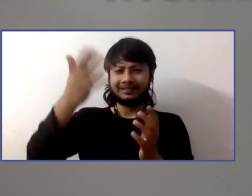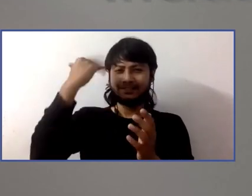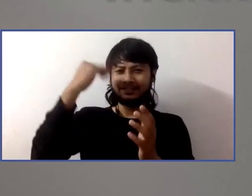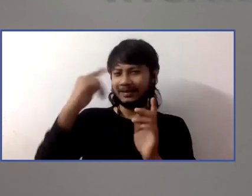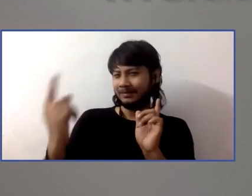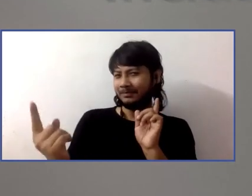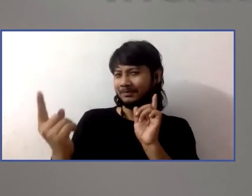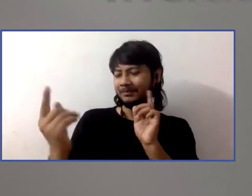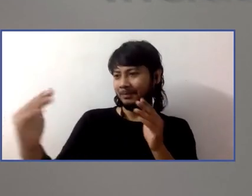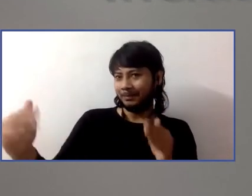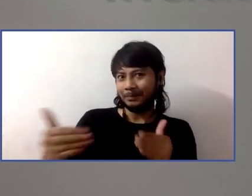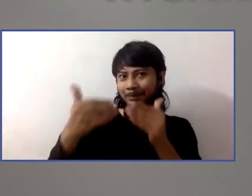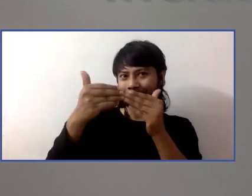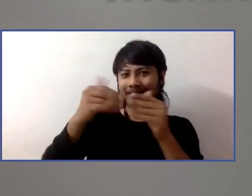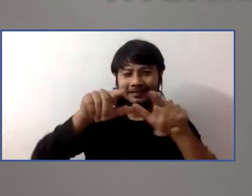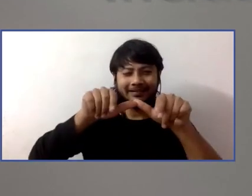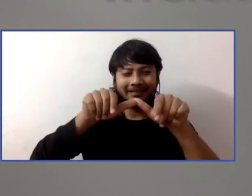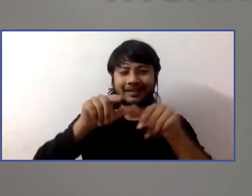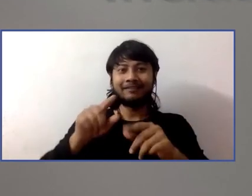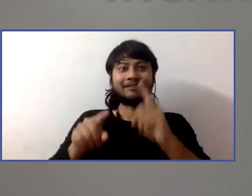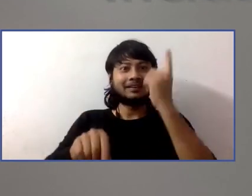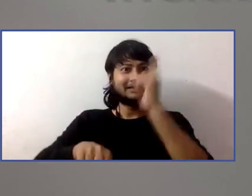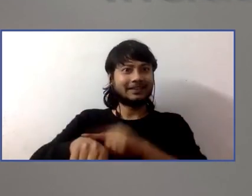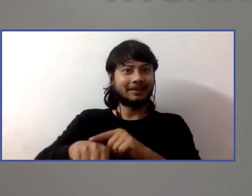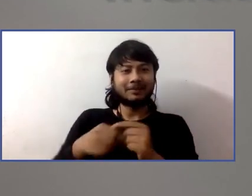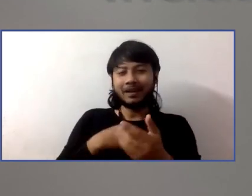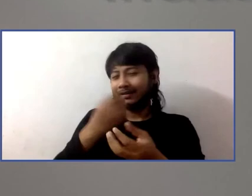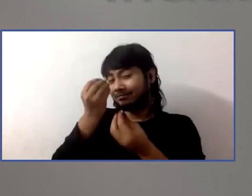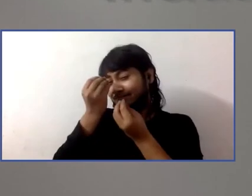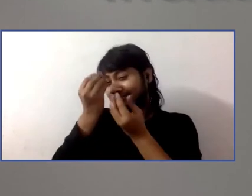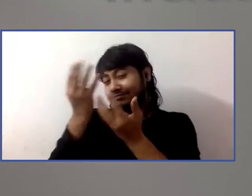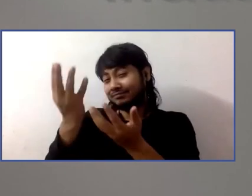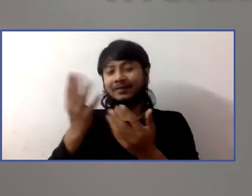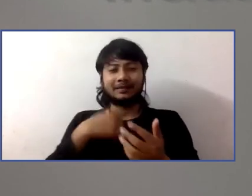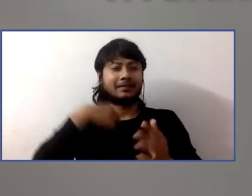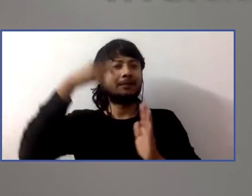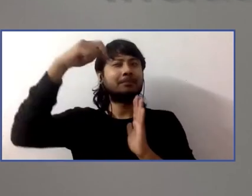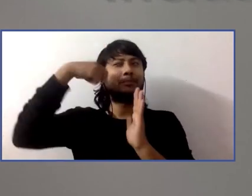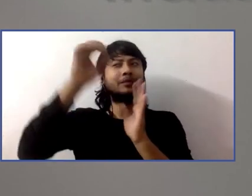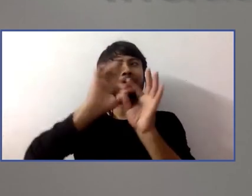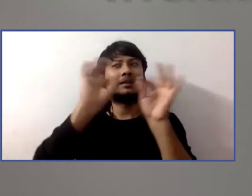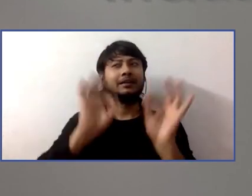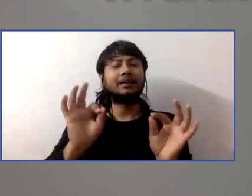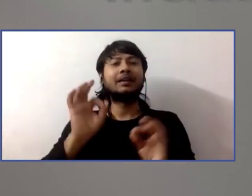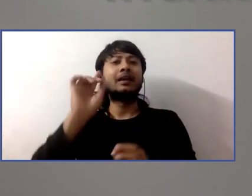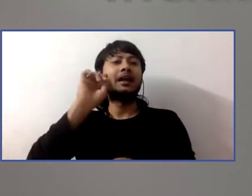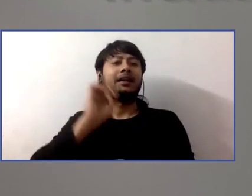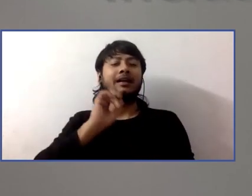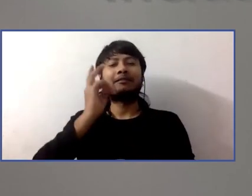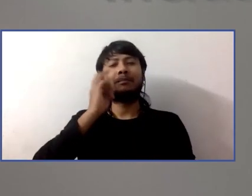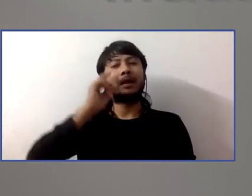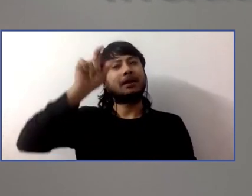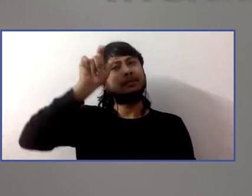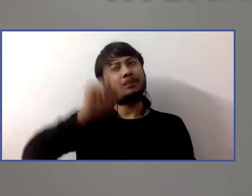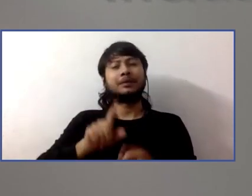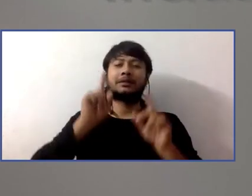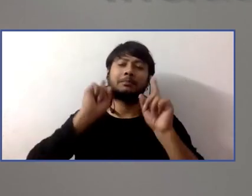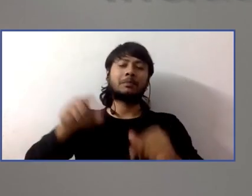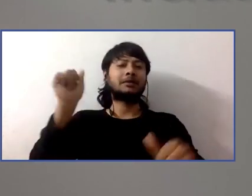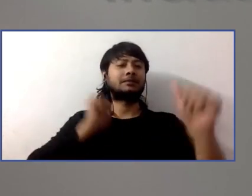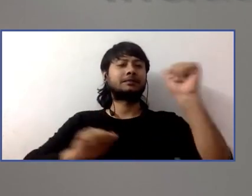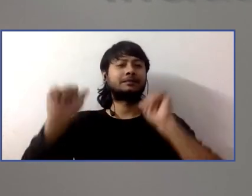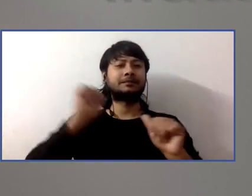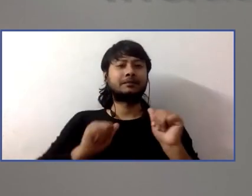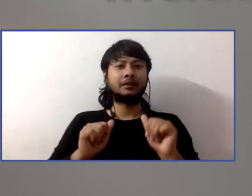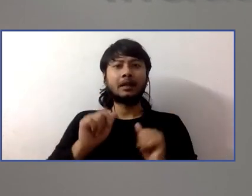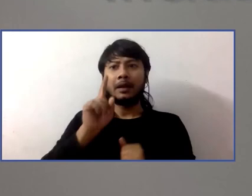you know, I have a film that includes a DeafBlind character that I want to be played by a DeafBlind actor, but it's not a film about